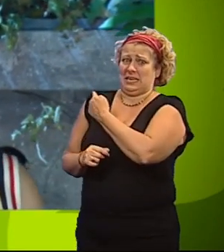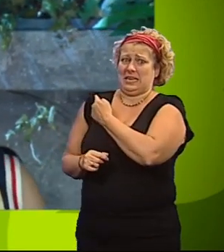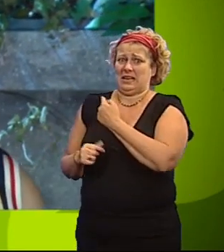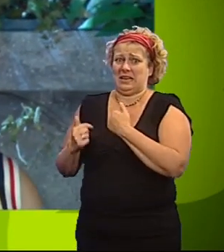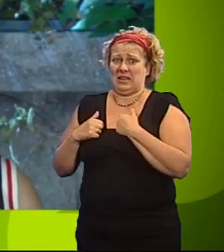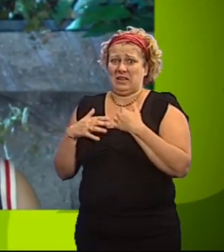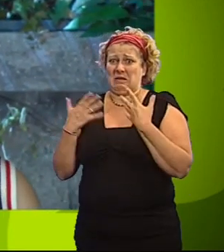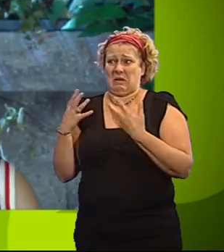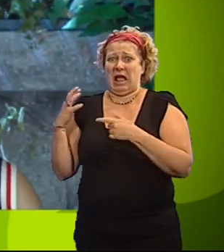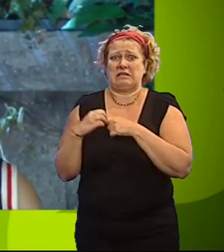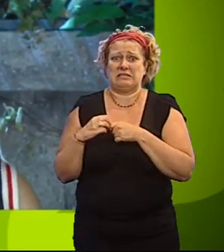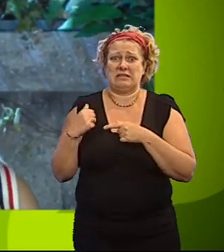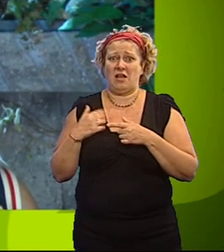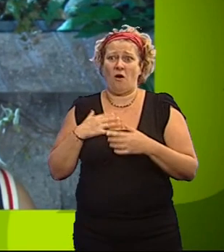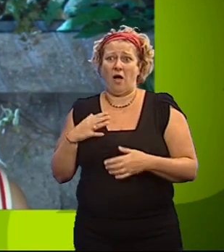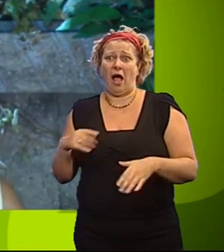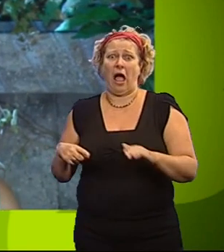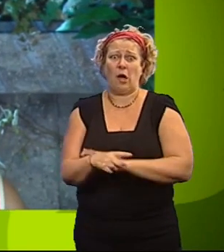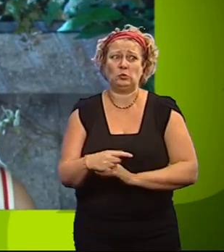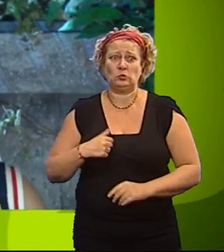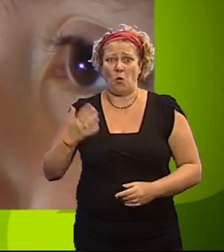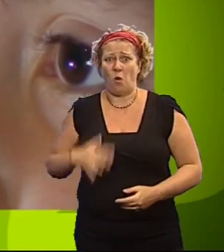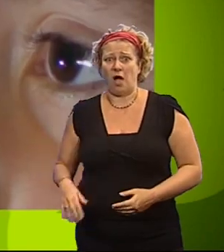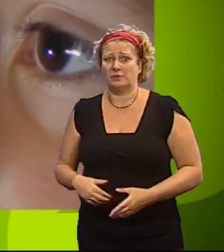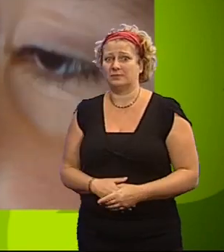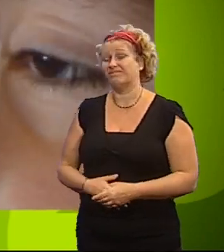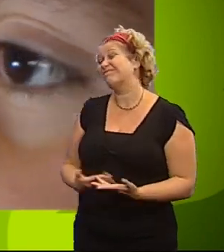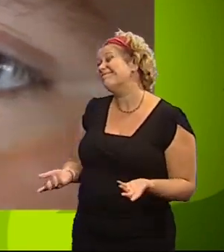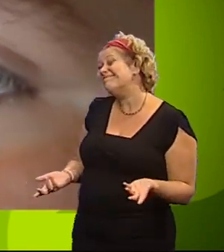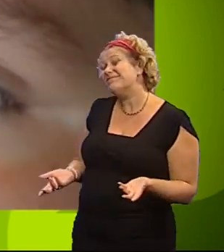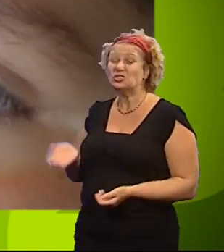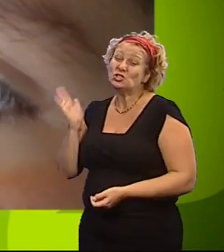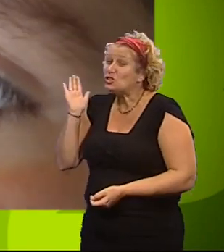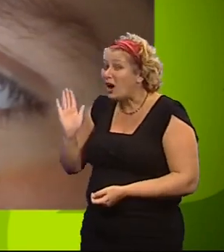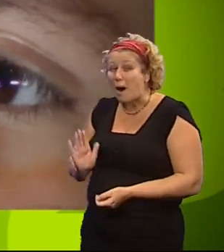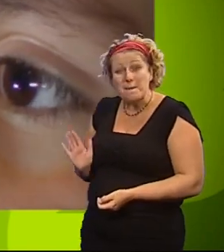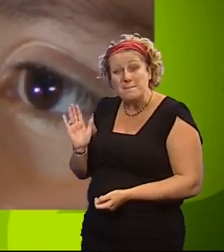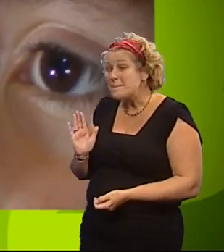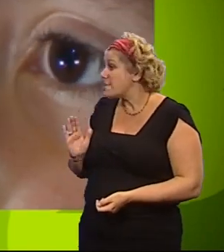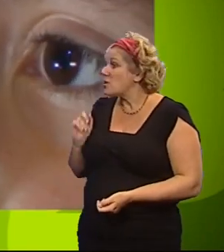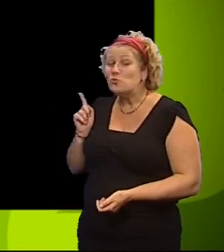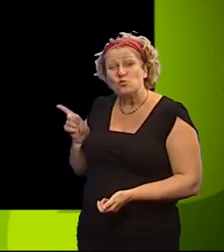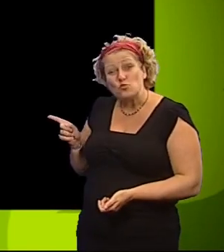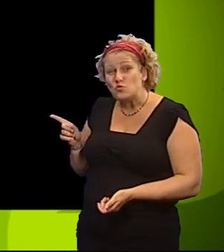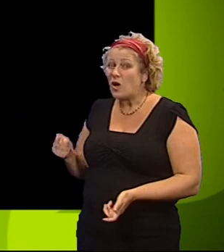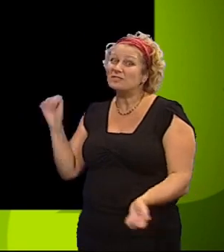me and I think I might get bitten so I want to get out of here. Poor, unfortunate Oace.